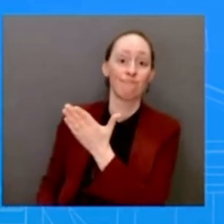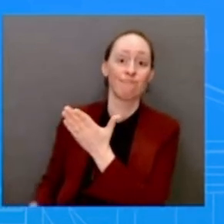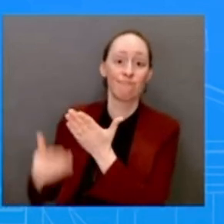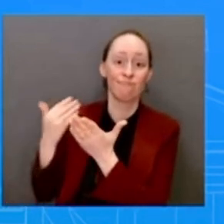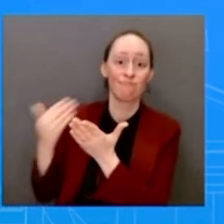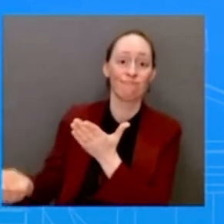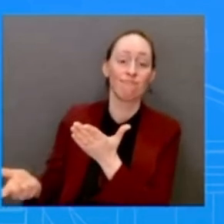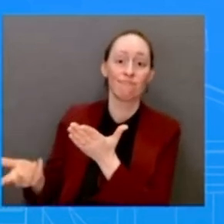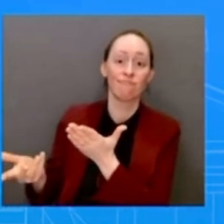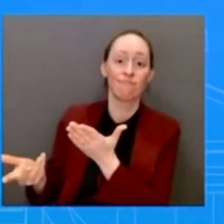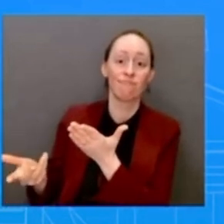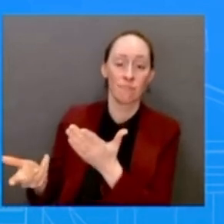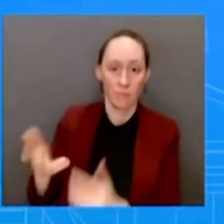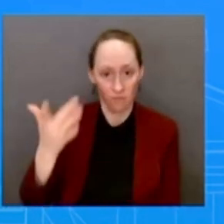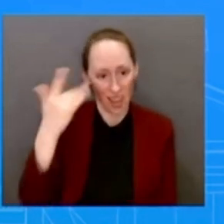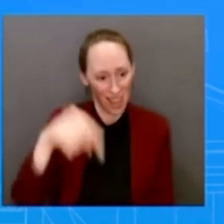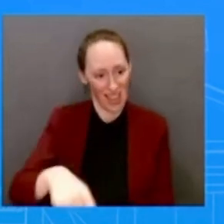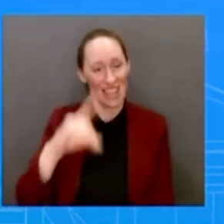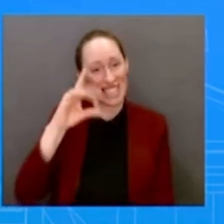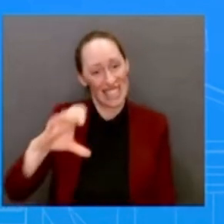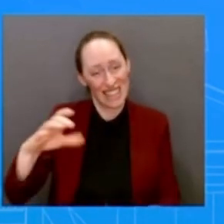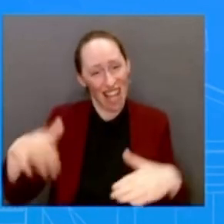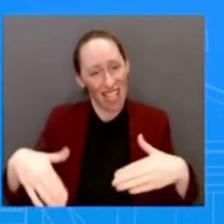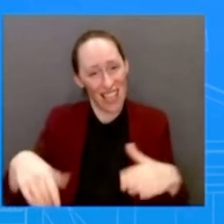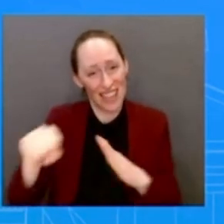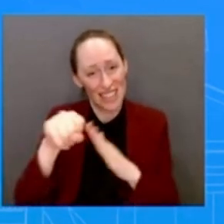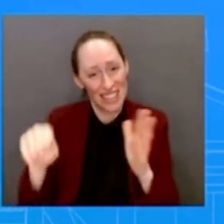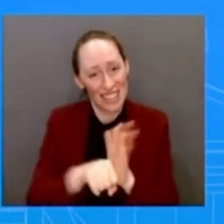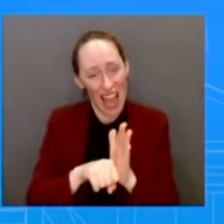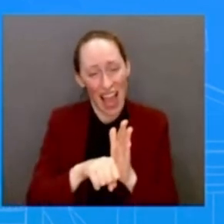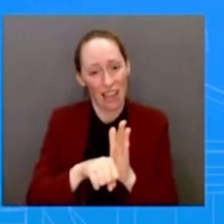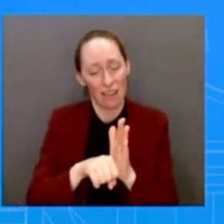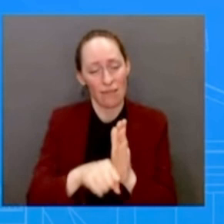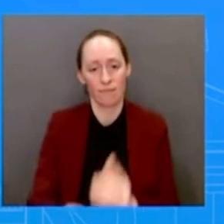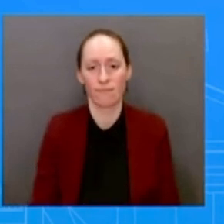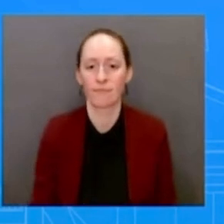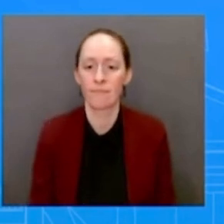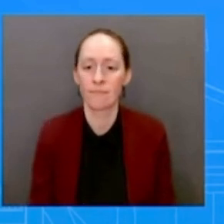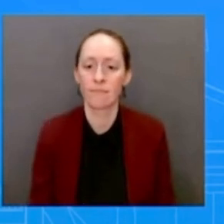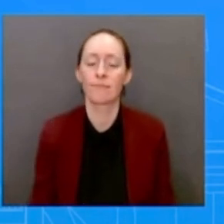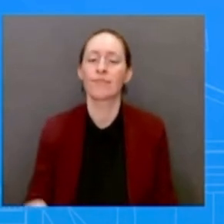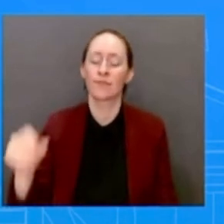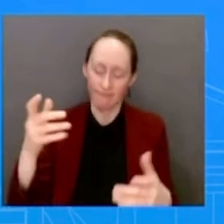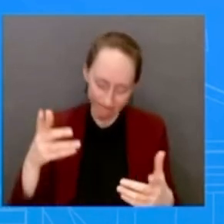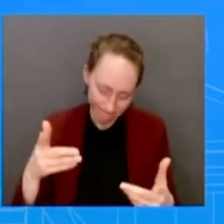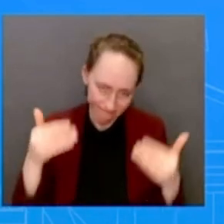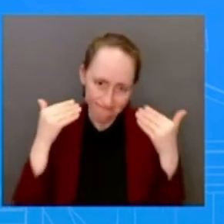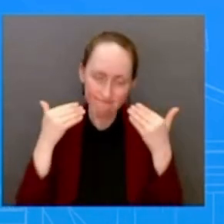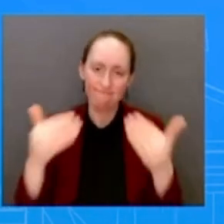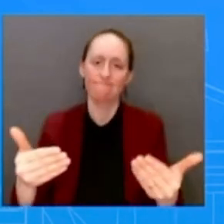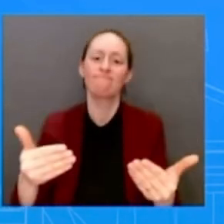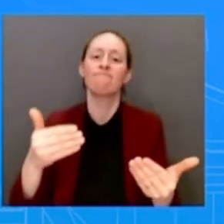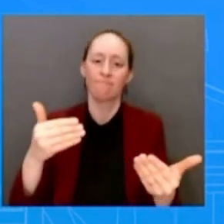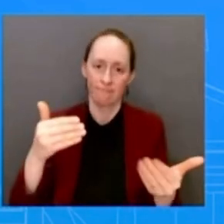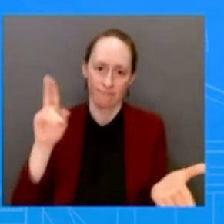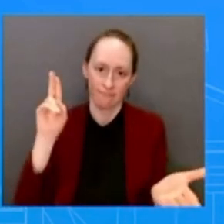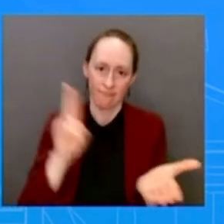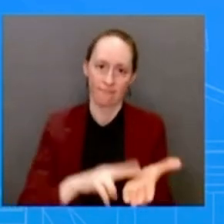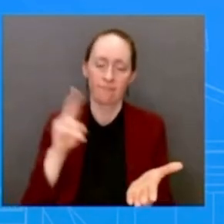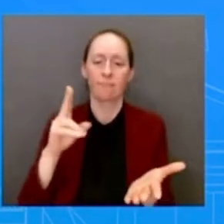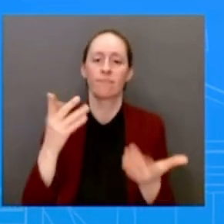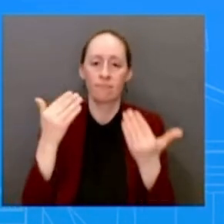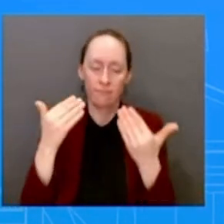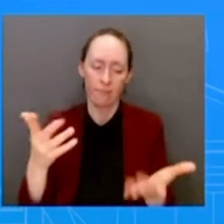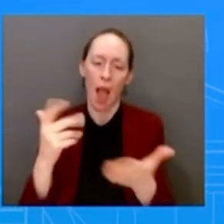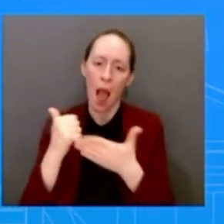to make a decision. So he's going to make a decision that will help the residents of D.C., that will deliver for the residents of D.C.